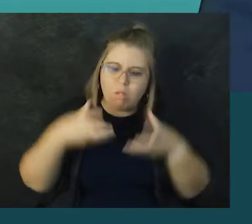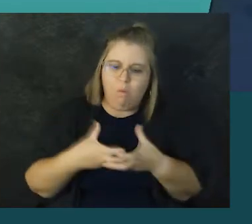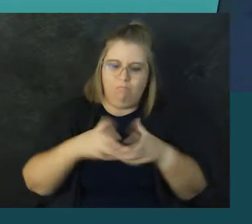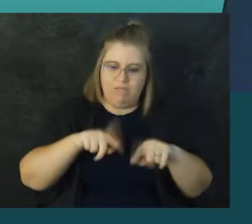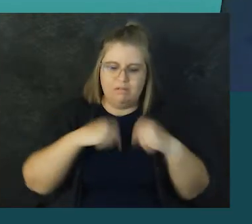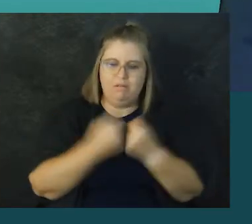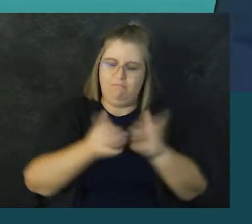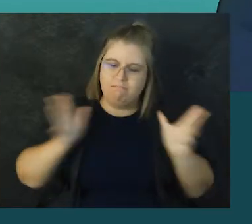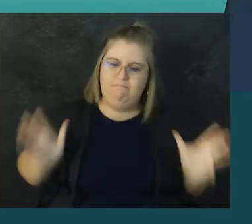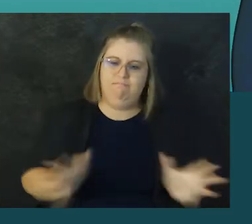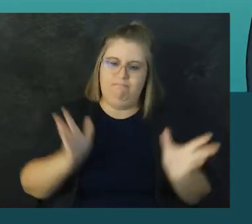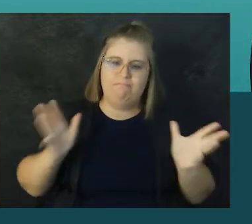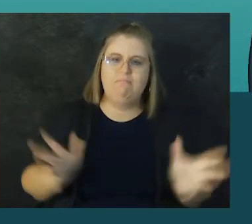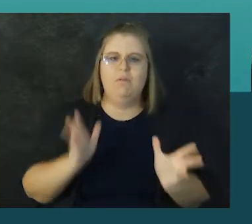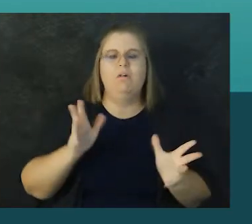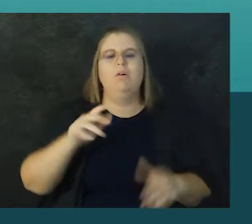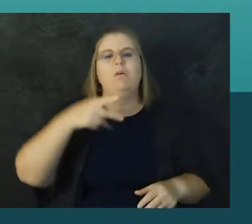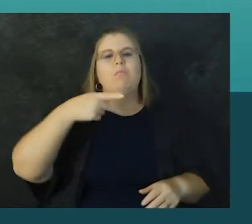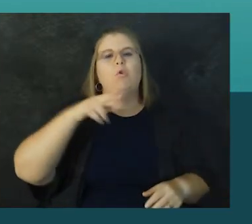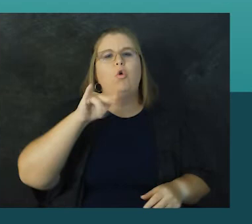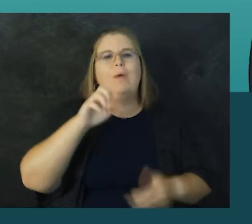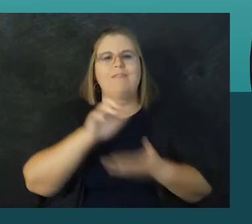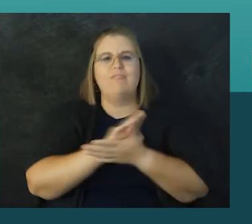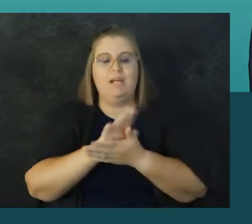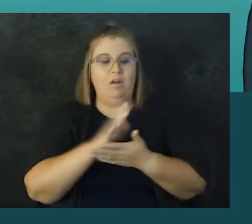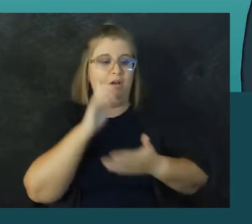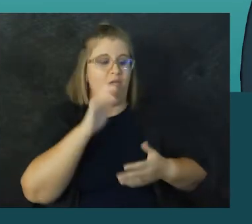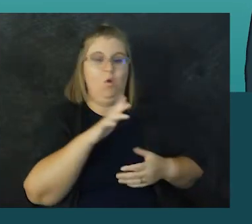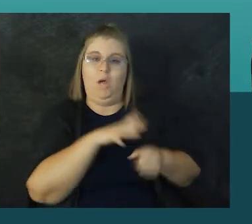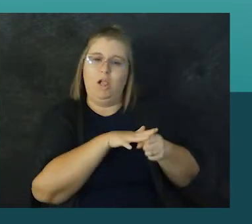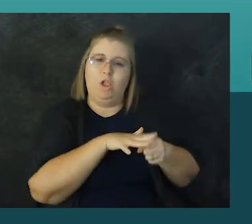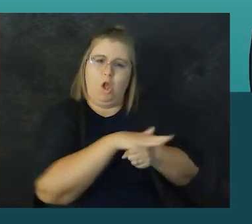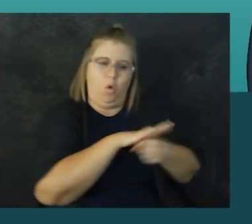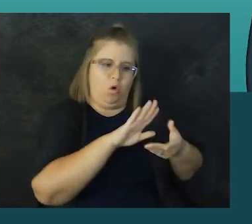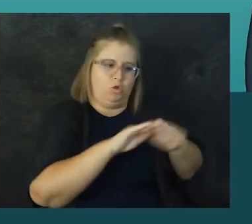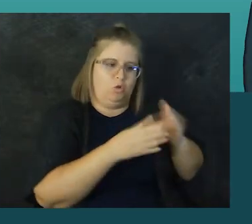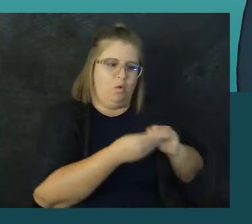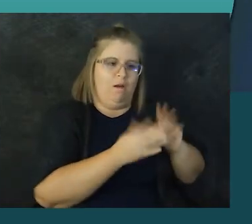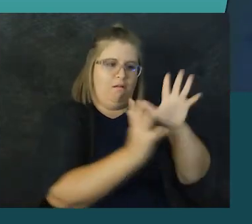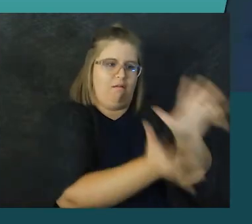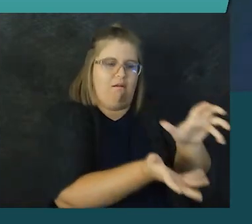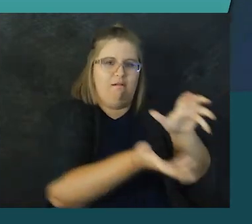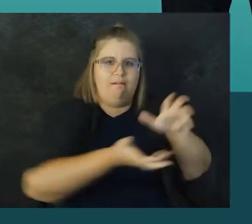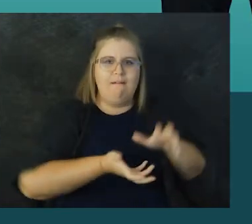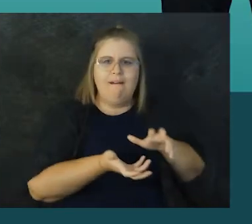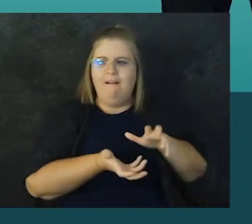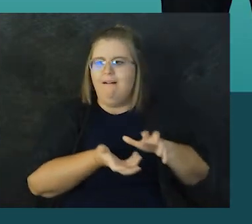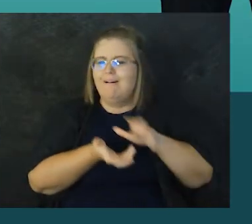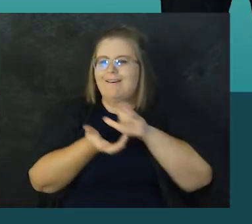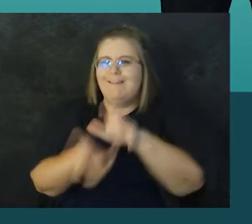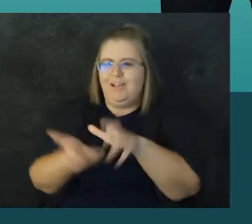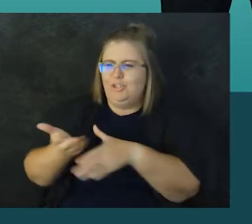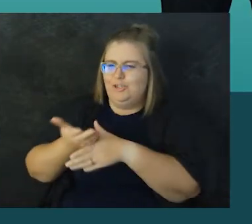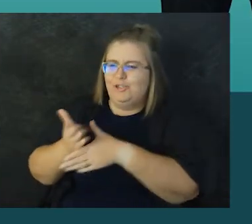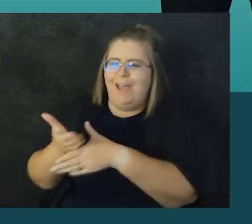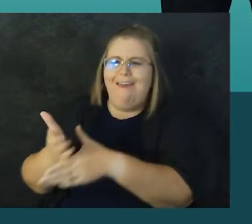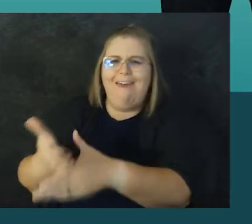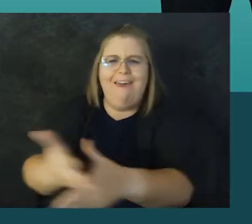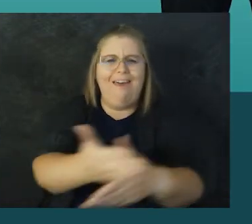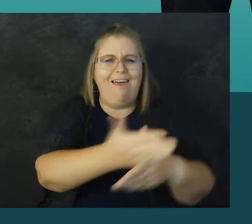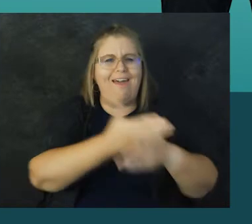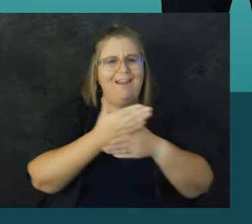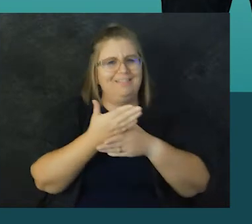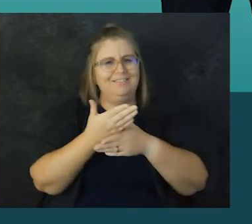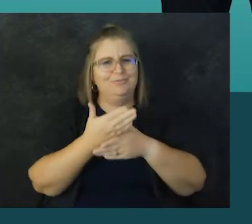ago, I've been lucky to be part of a global team that promotes Amazon Prime Video's local content for customers all over the world.